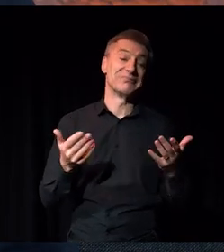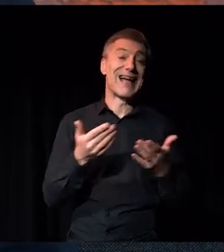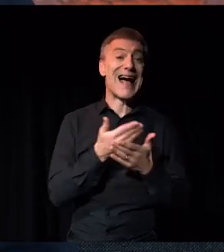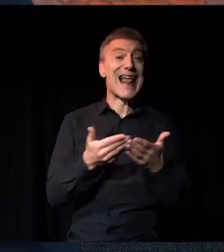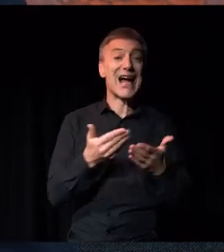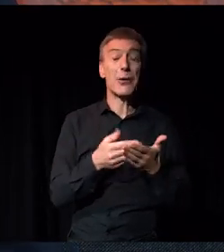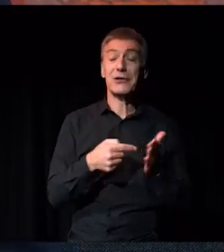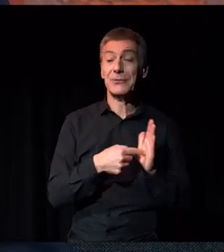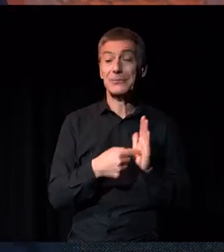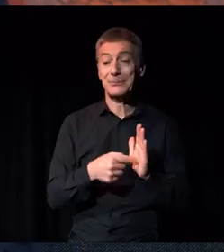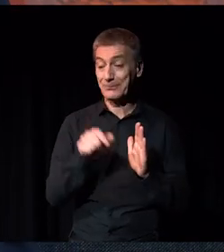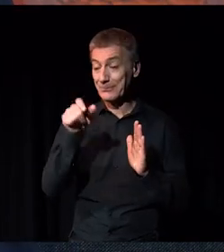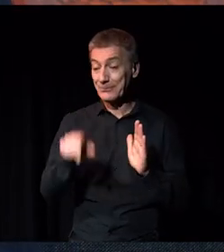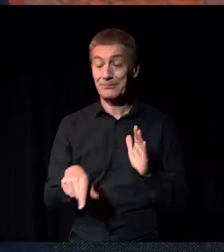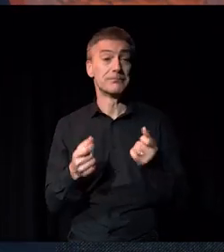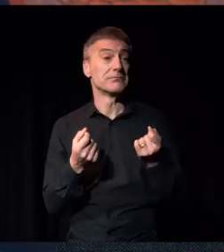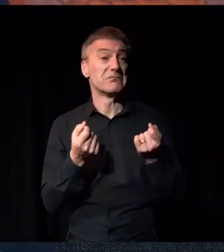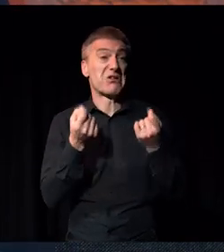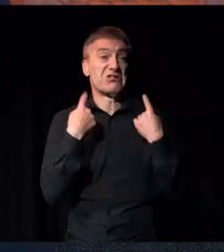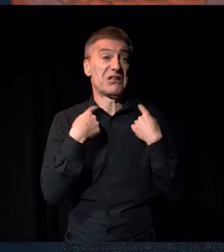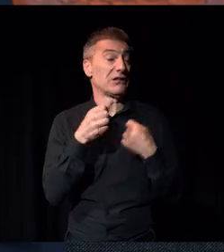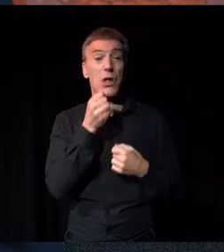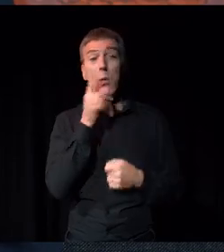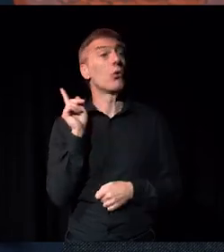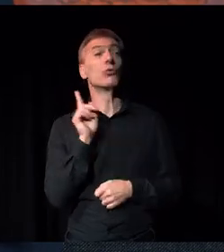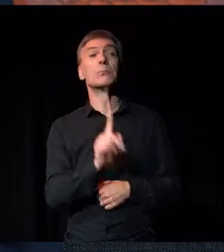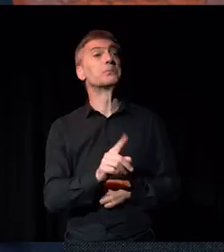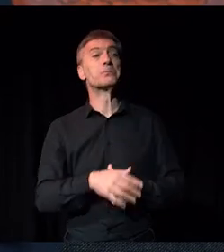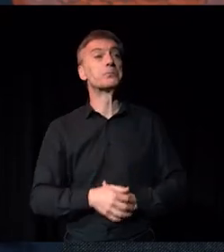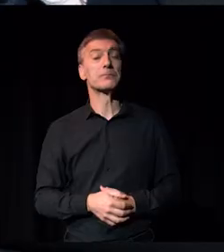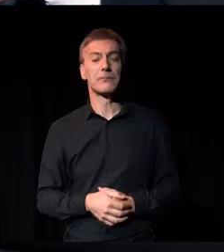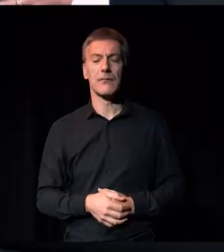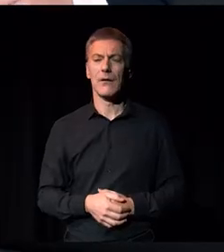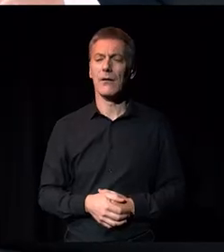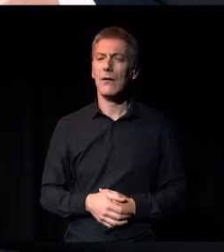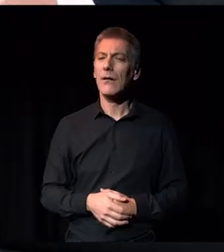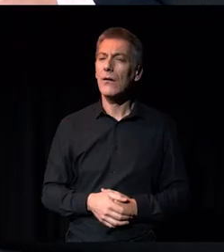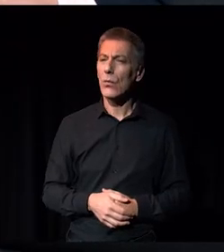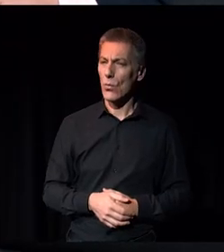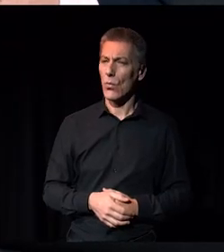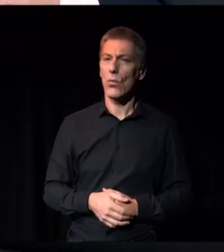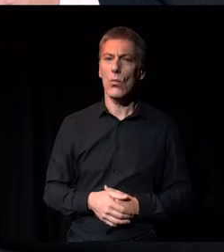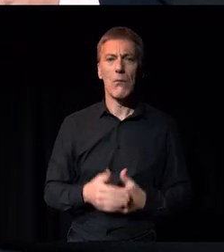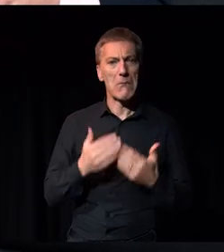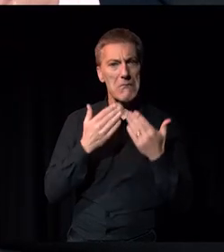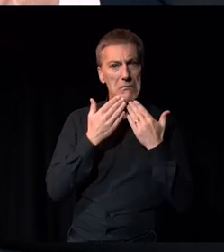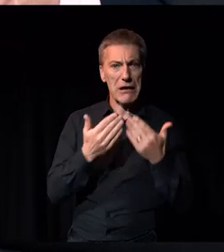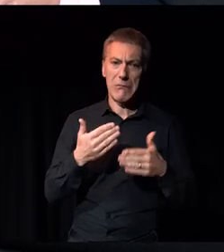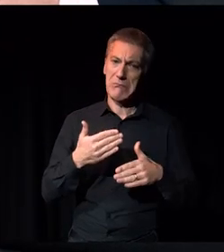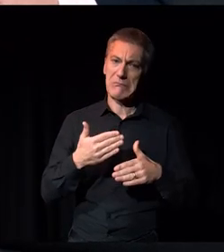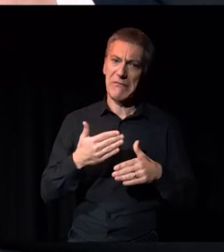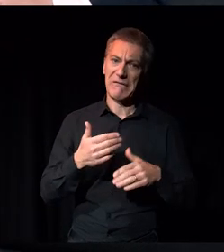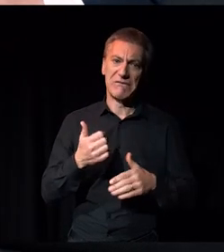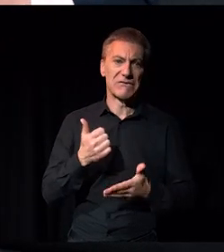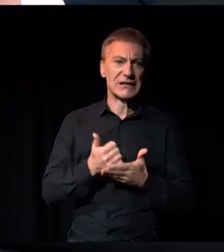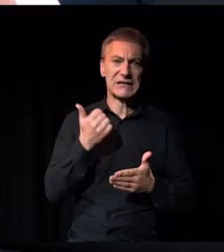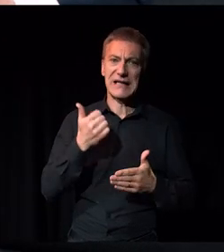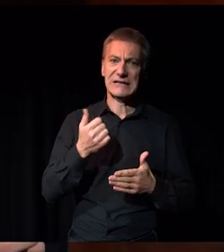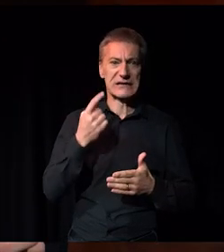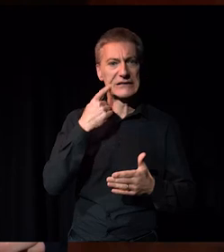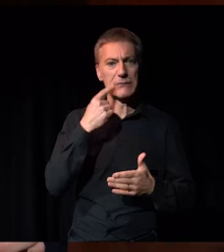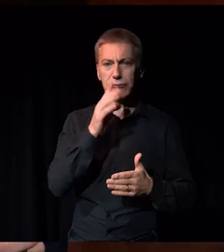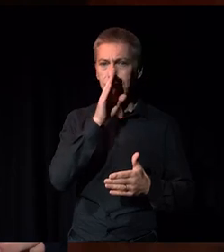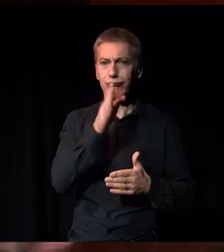don't understand, they will never even come to you in the first place. I think those are some fantastic actions for organisations